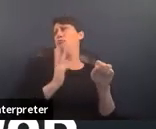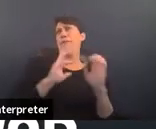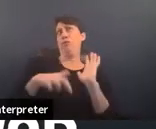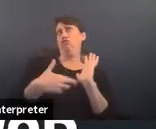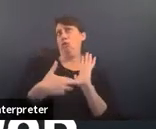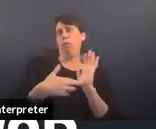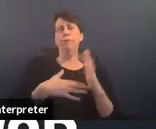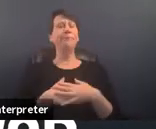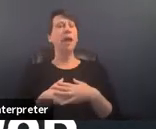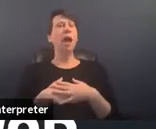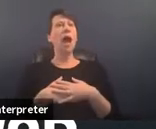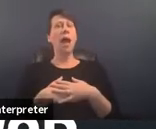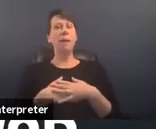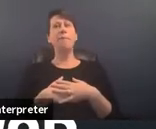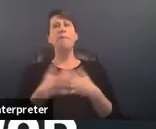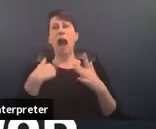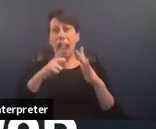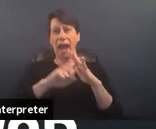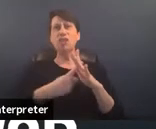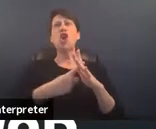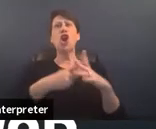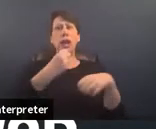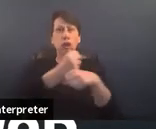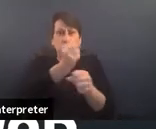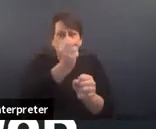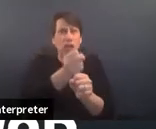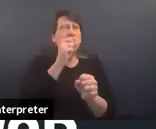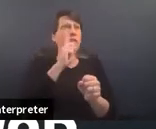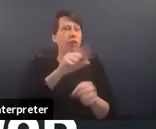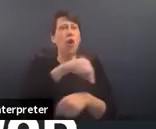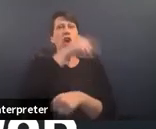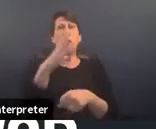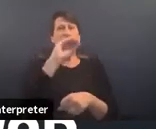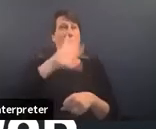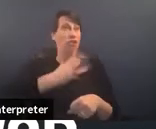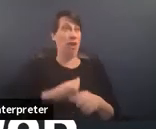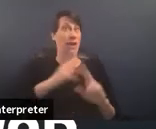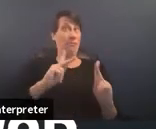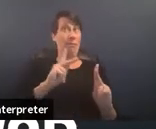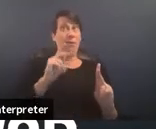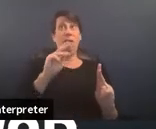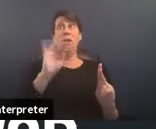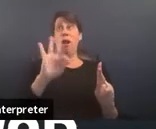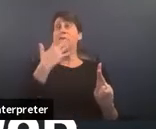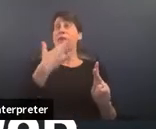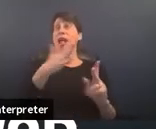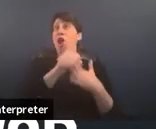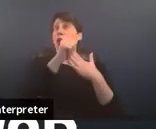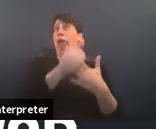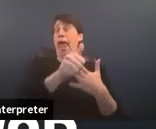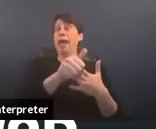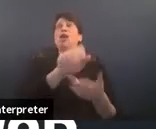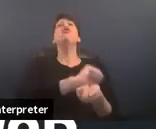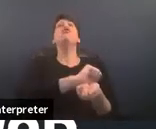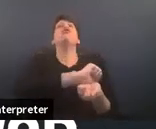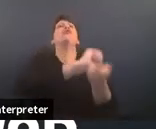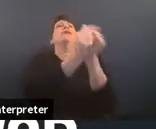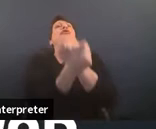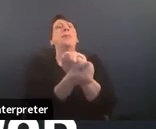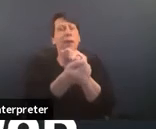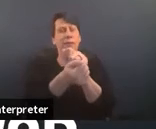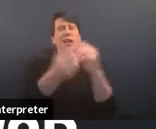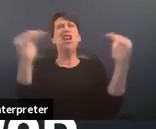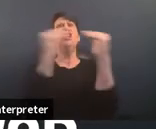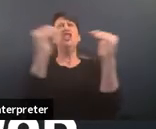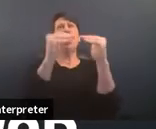i began the creation of a queer and trans people of color led um transformative justice incubator